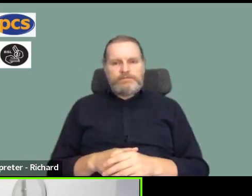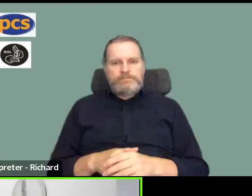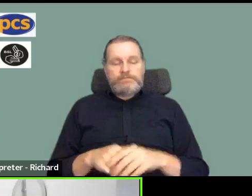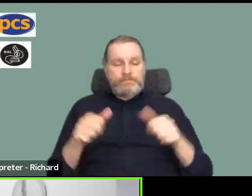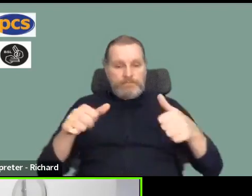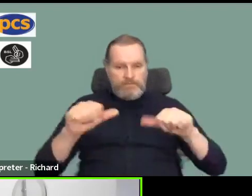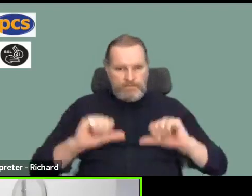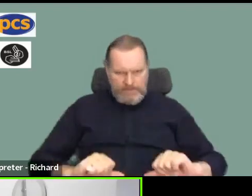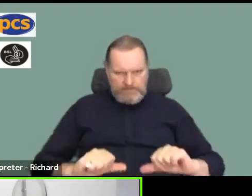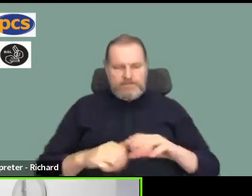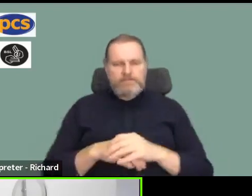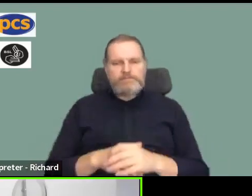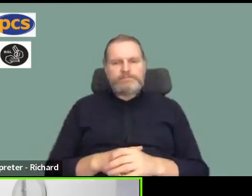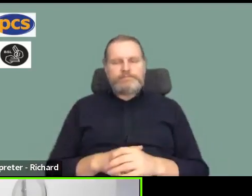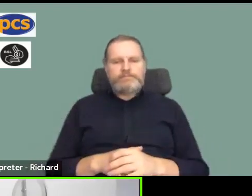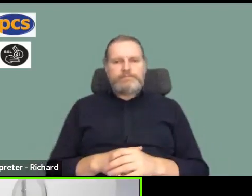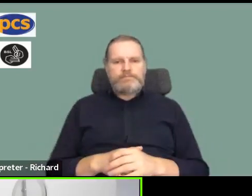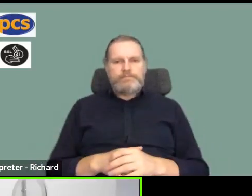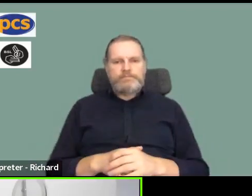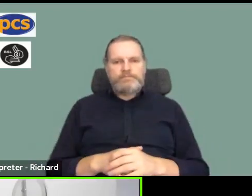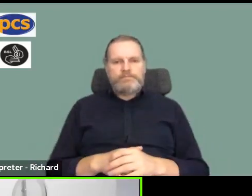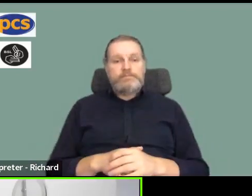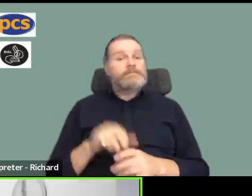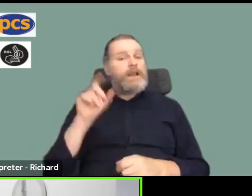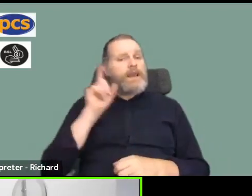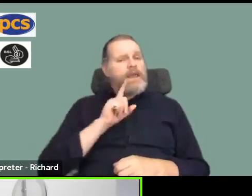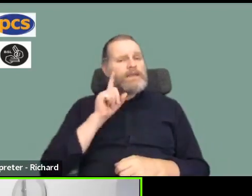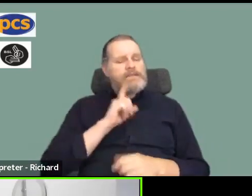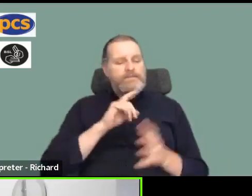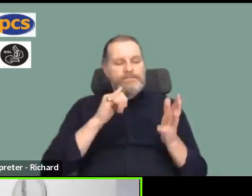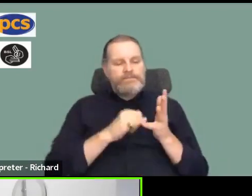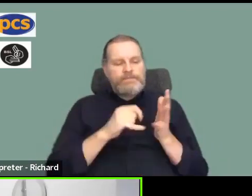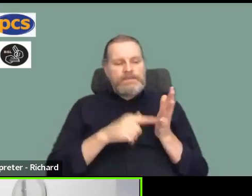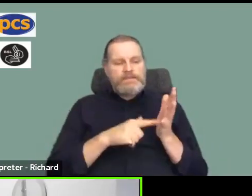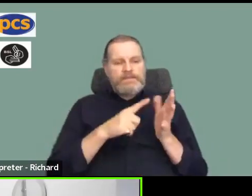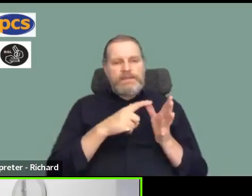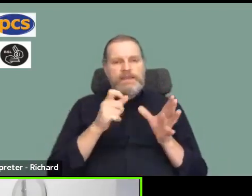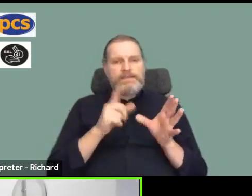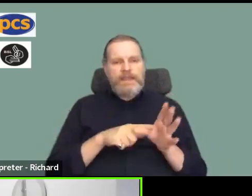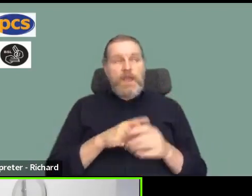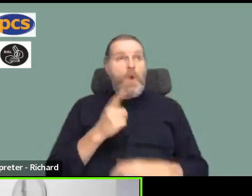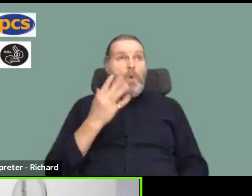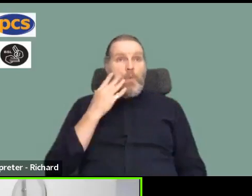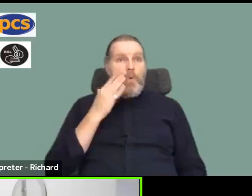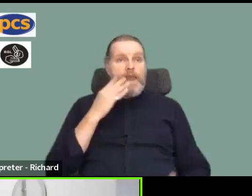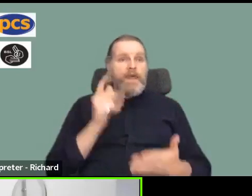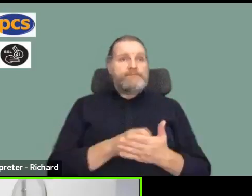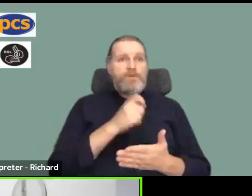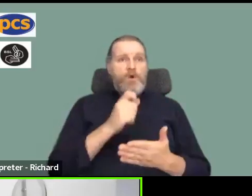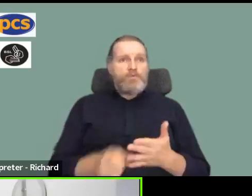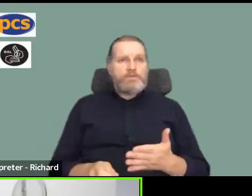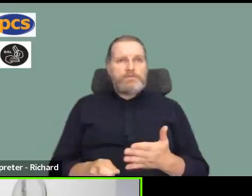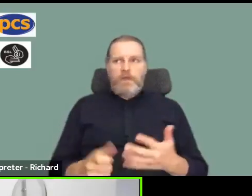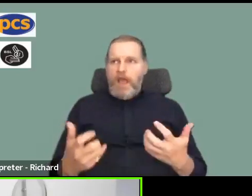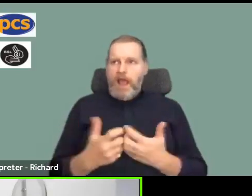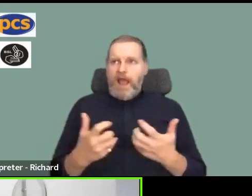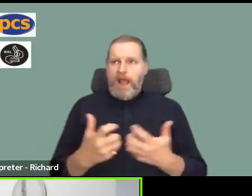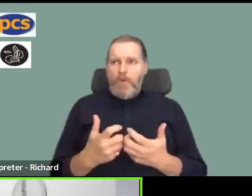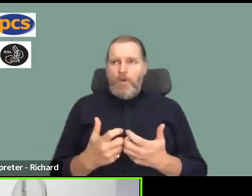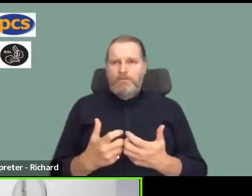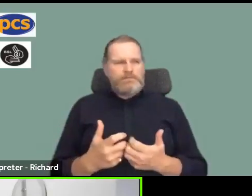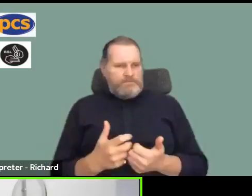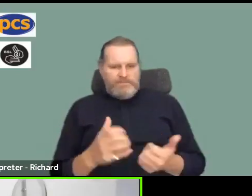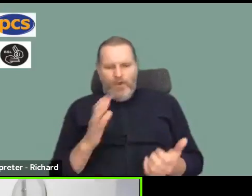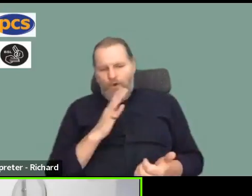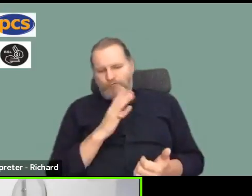And then Stacey says, when do we get to vote and how? I think Mark did cover that. So we get to